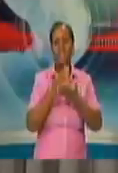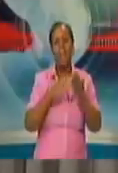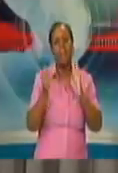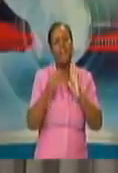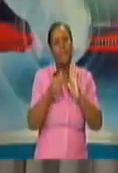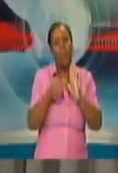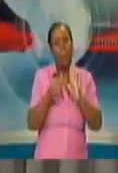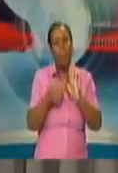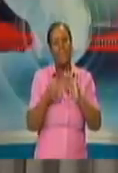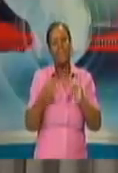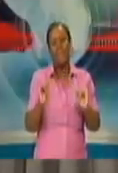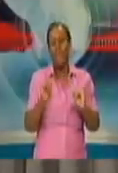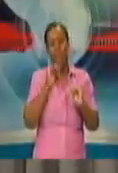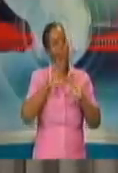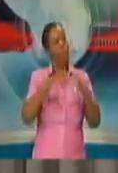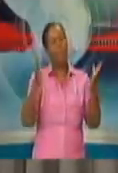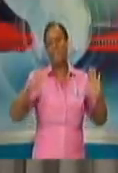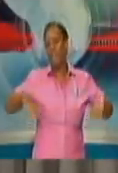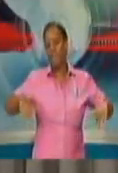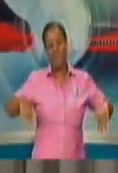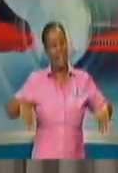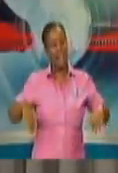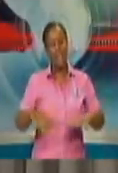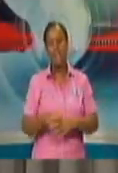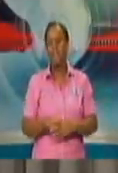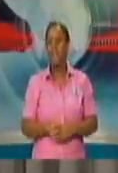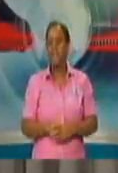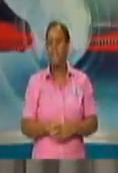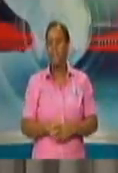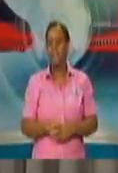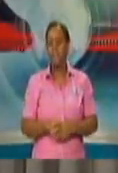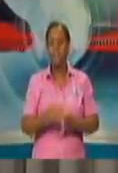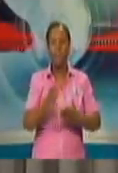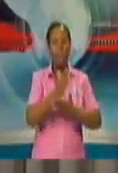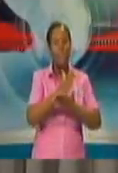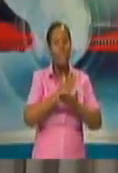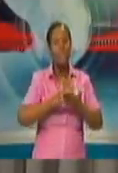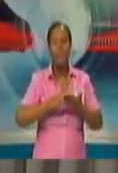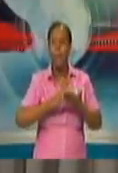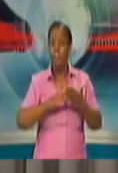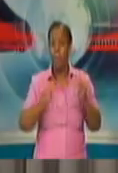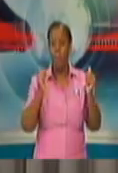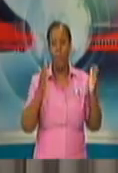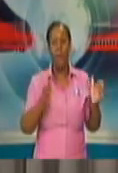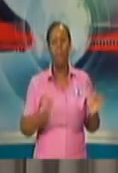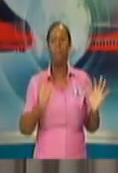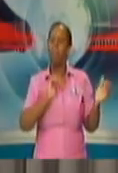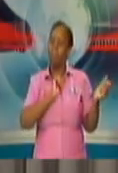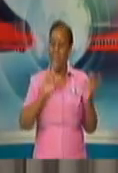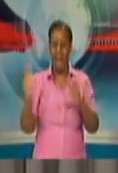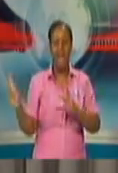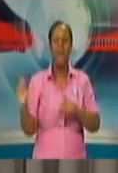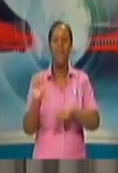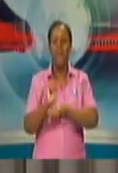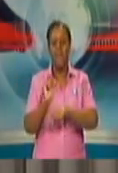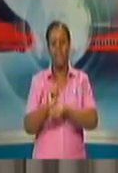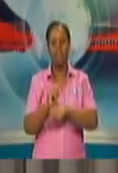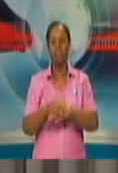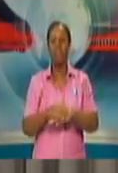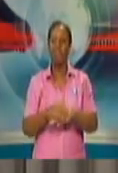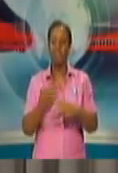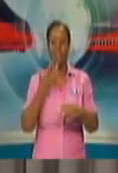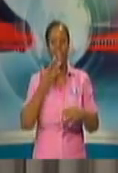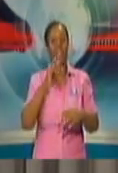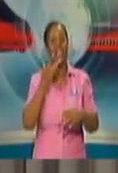MSMEs are already back in business, and persons engaged in employment in those particular sectors and